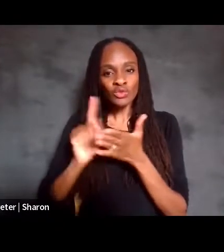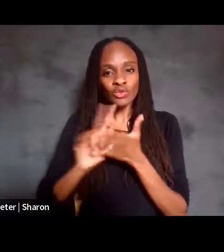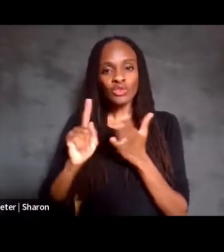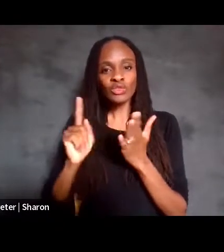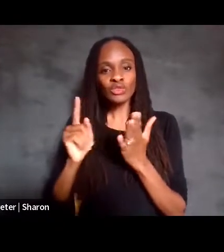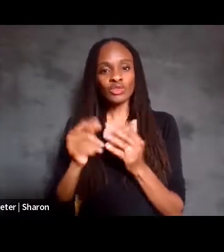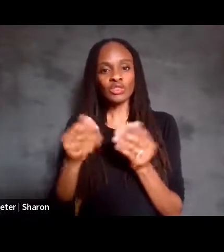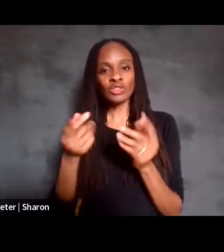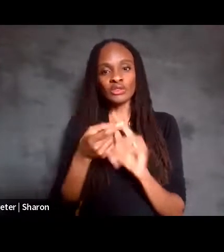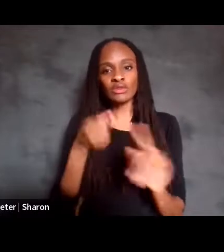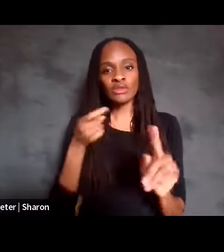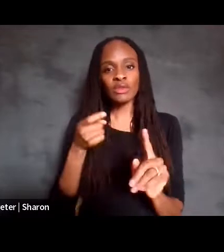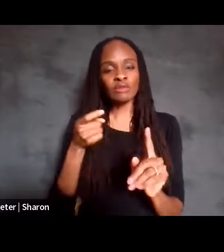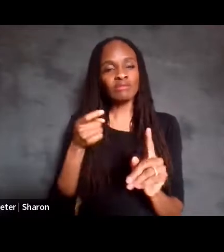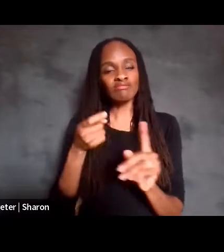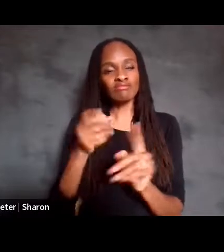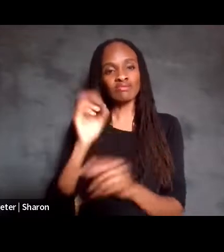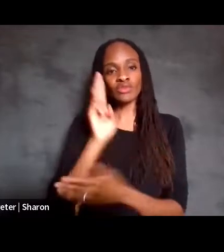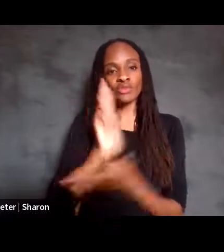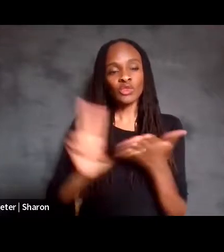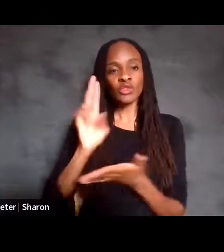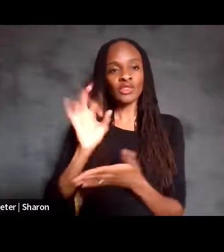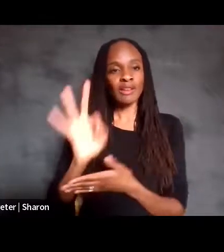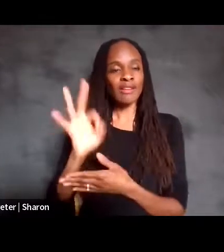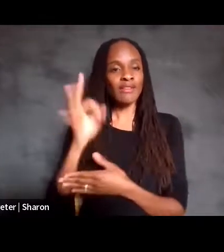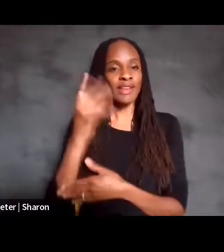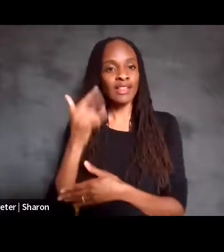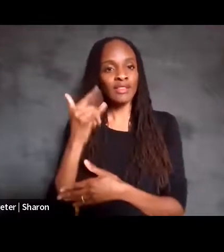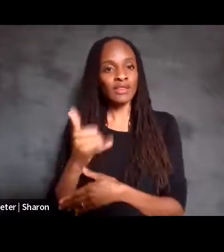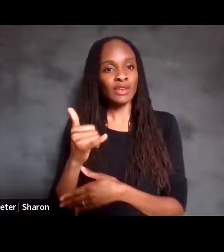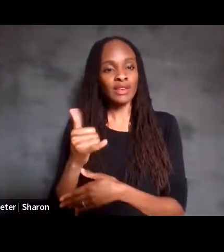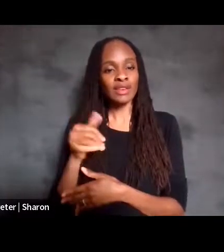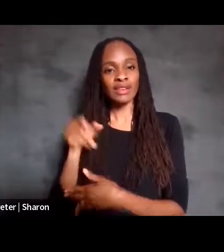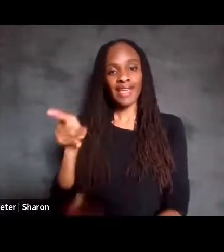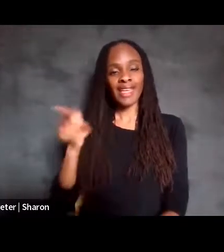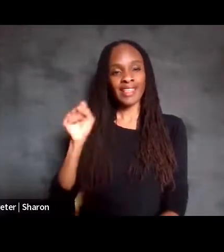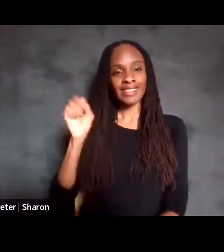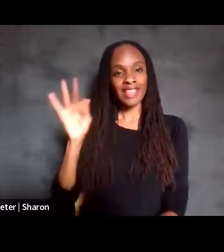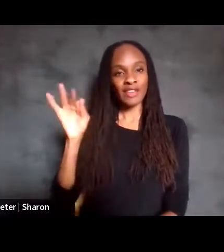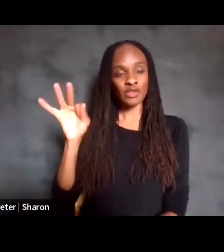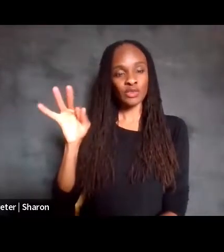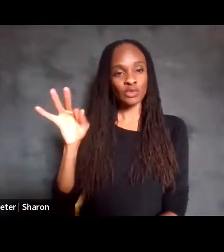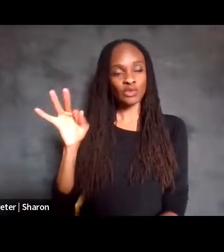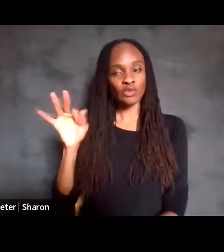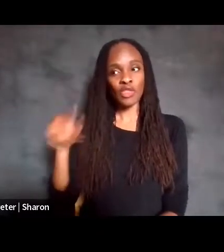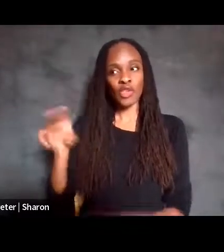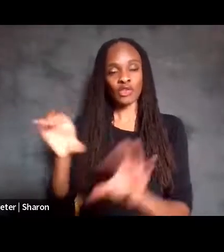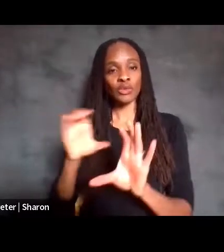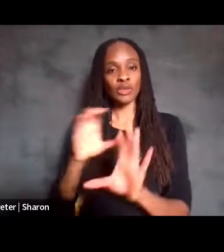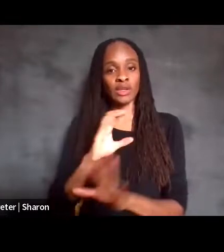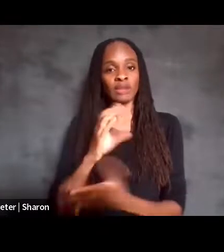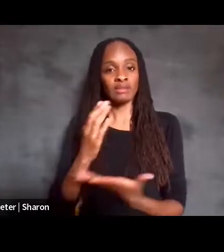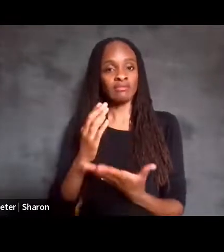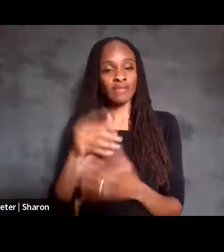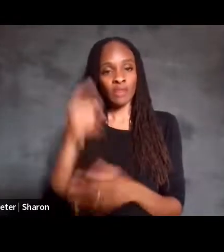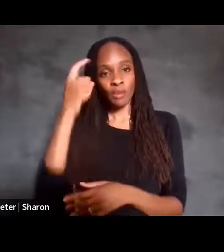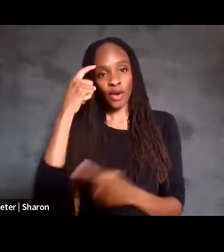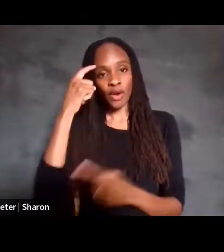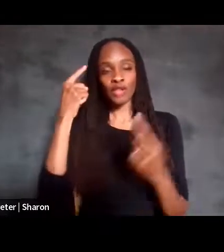colleagues at the University of California at San Francisco, are doing on brain-to-text